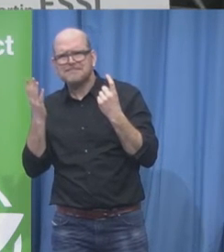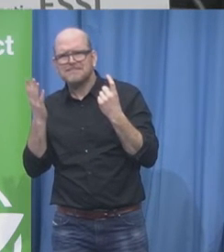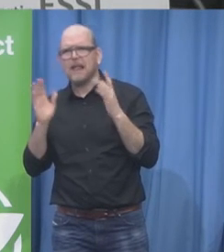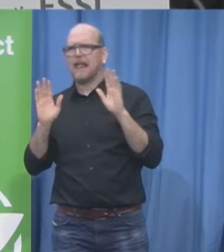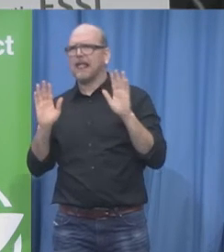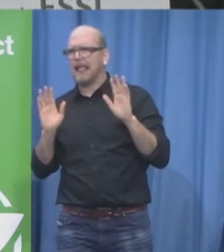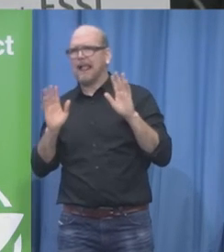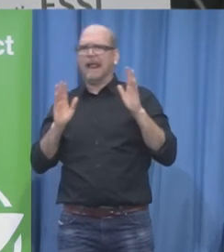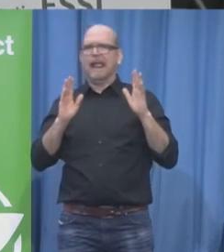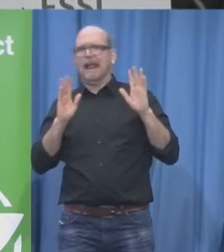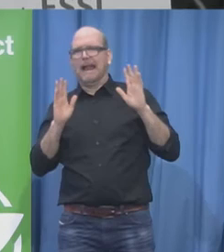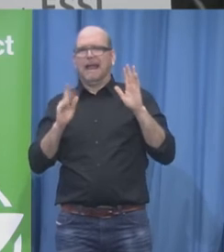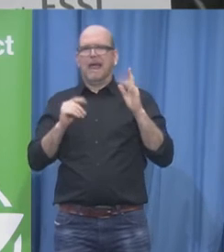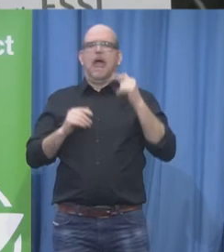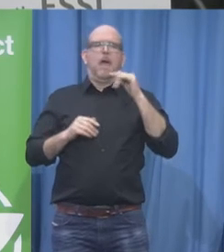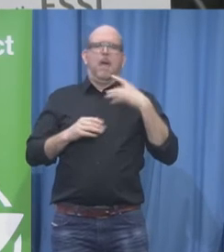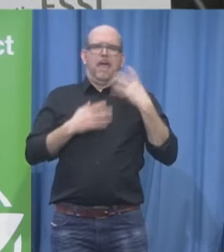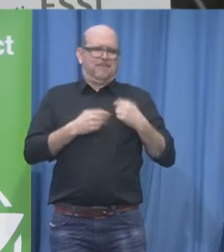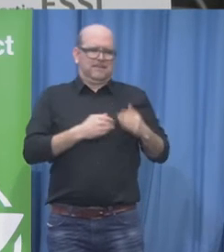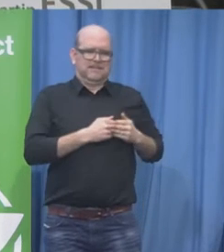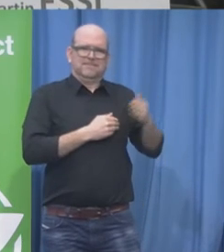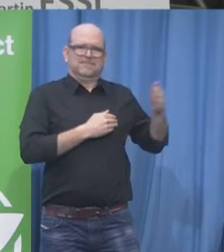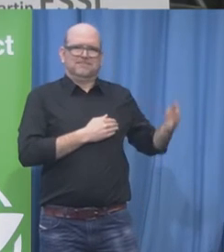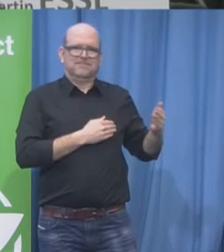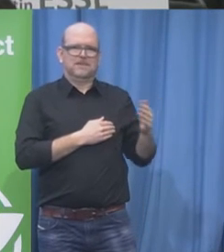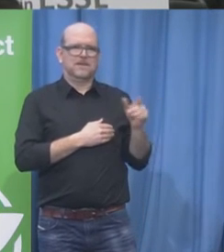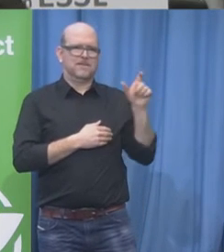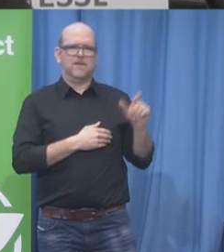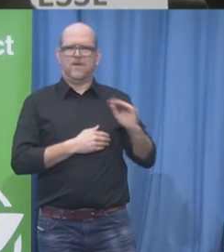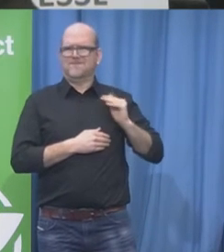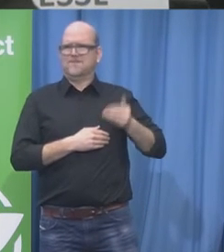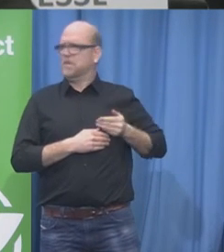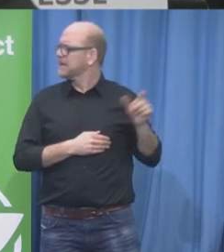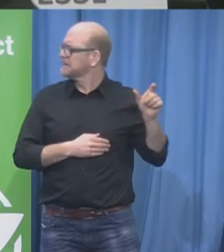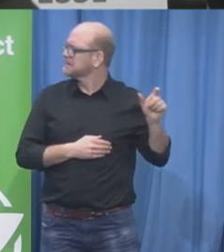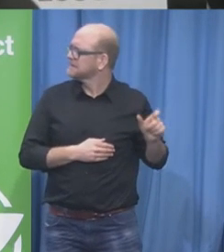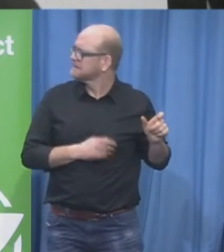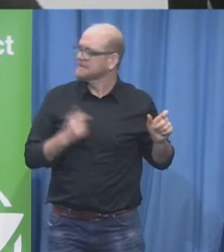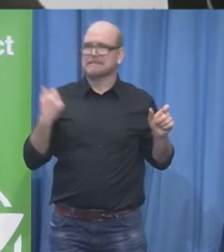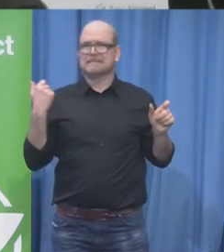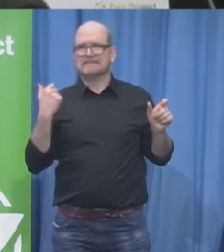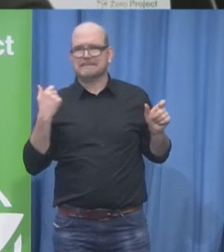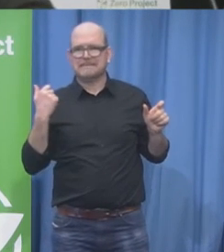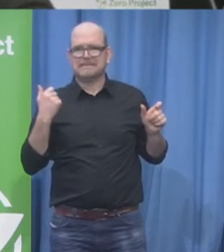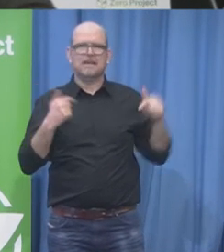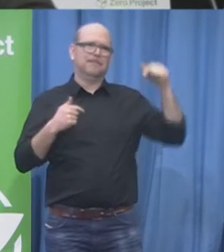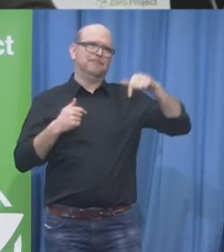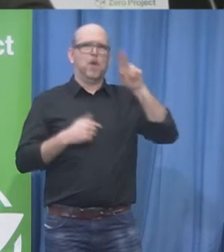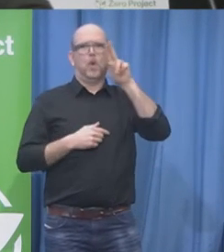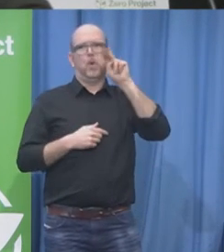as she is the house here then